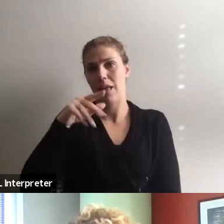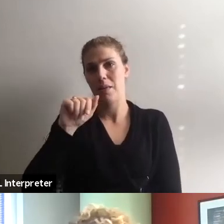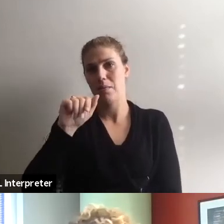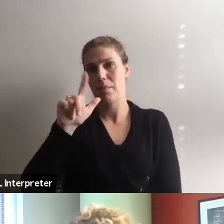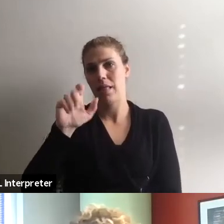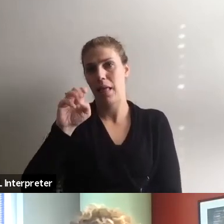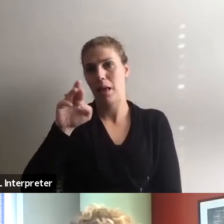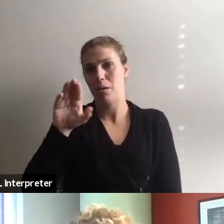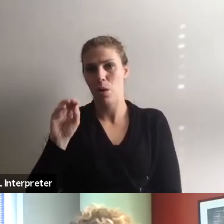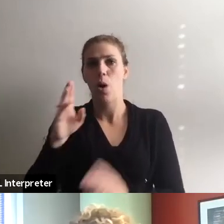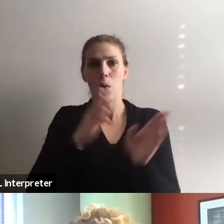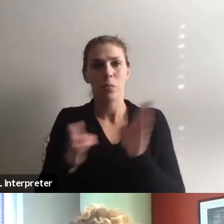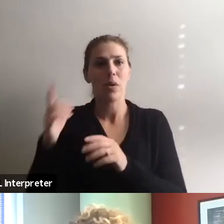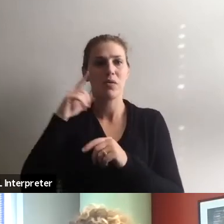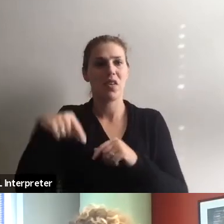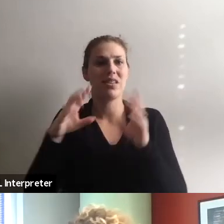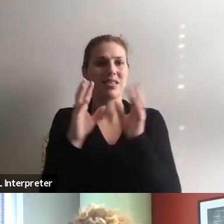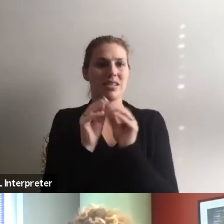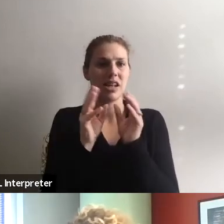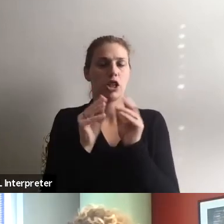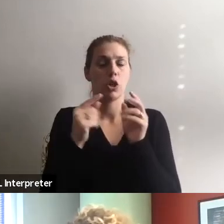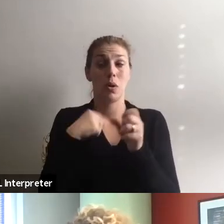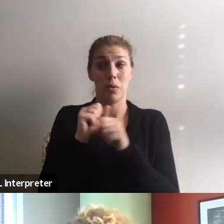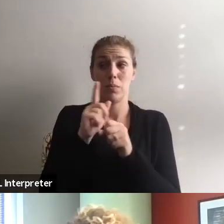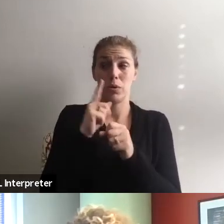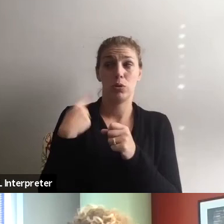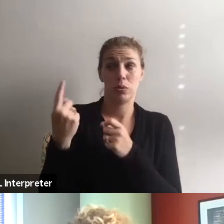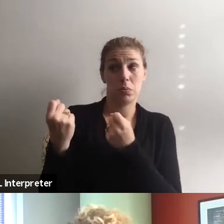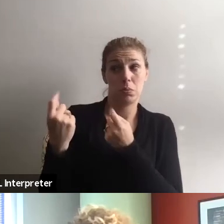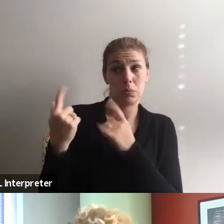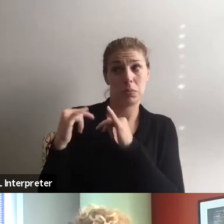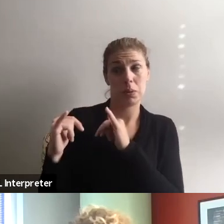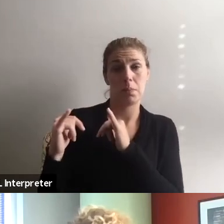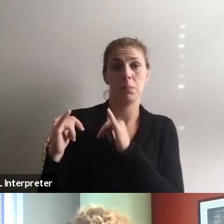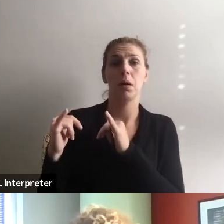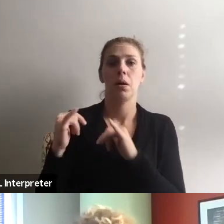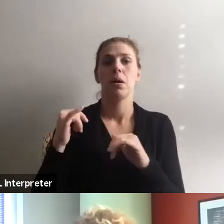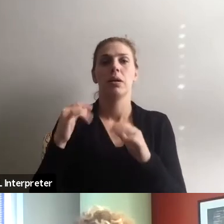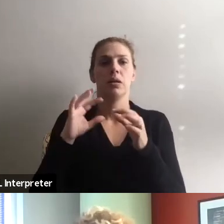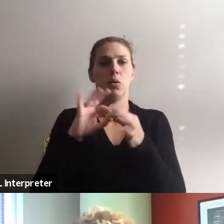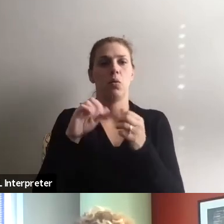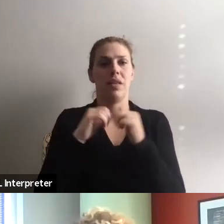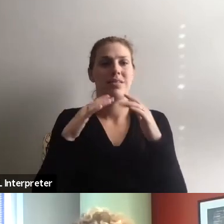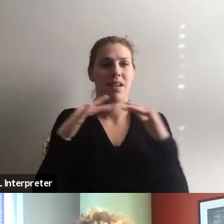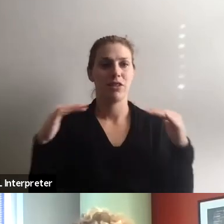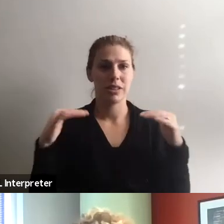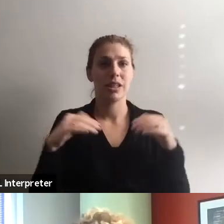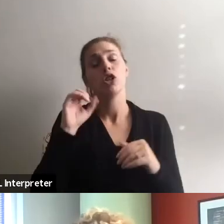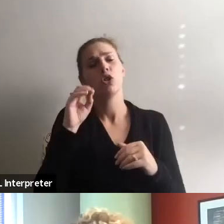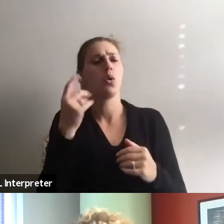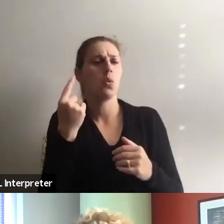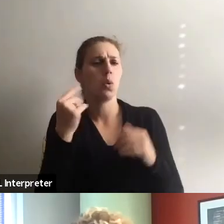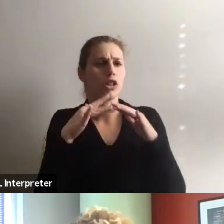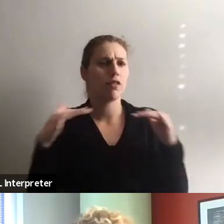for this session, we wanted to get on the same page right off the bat about diversity. So what is